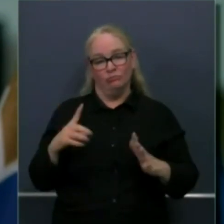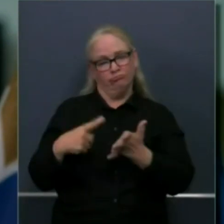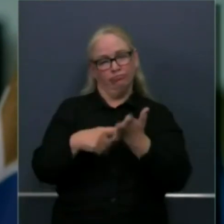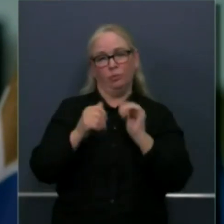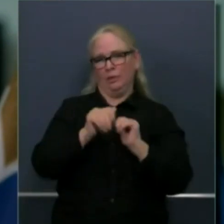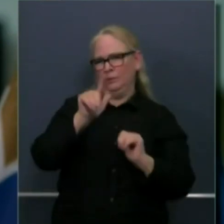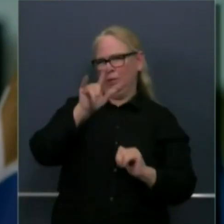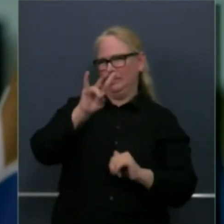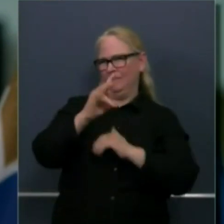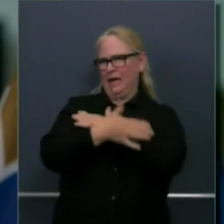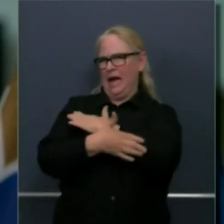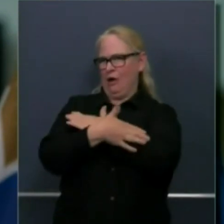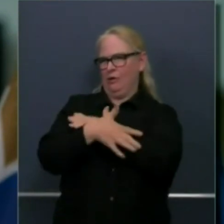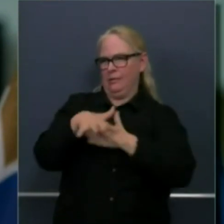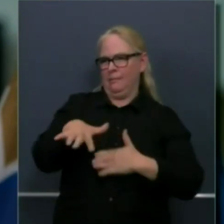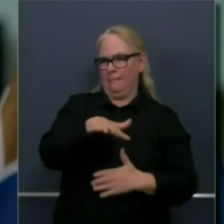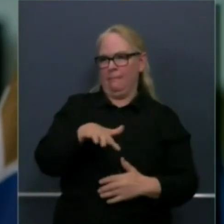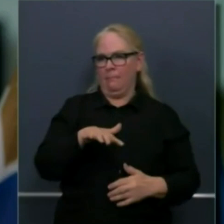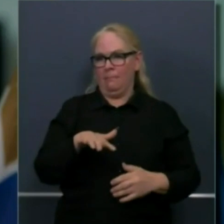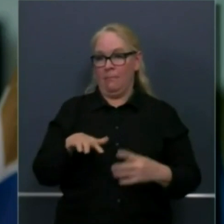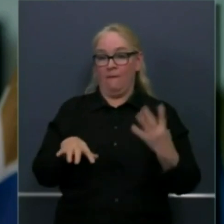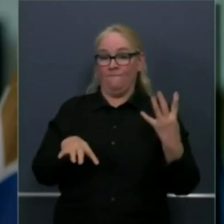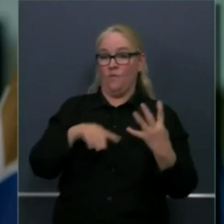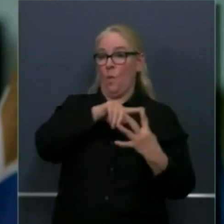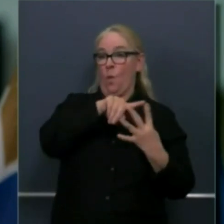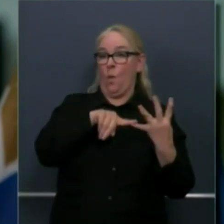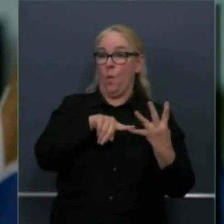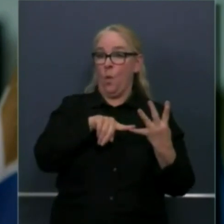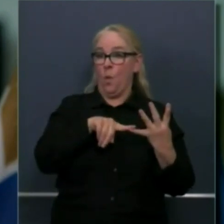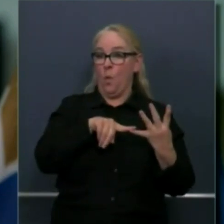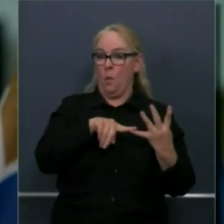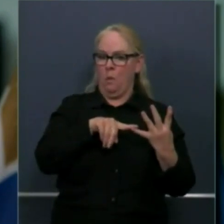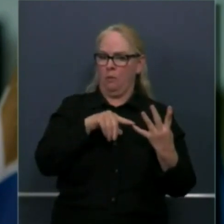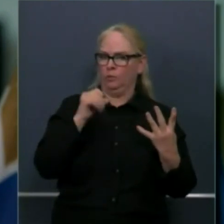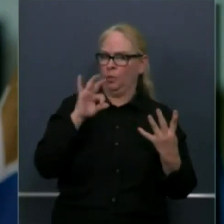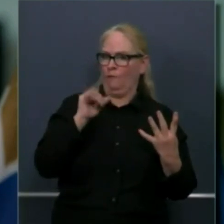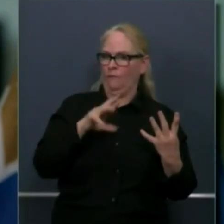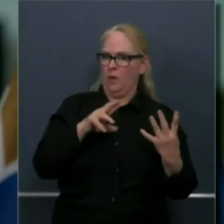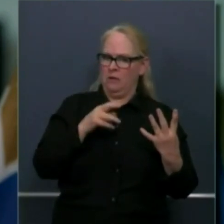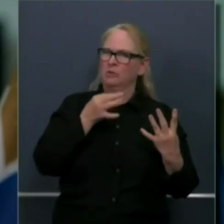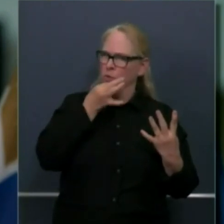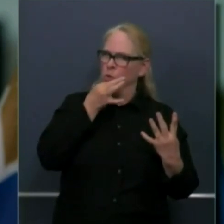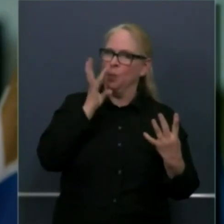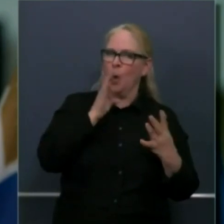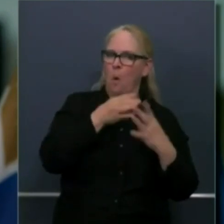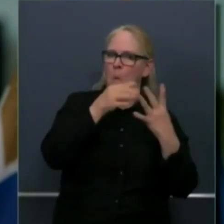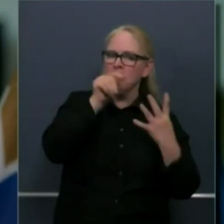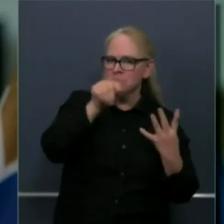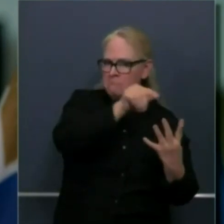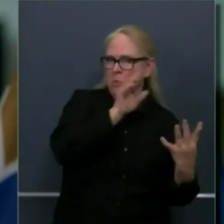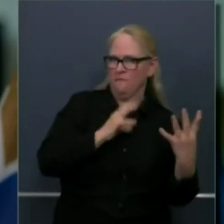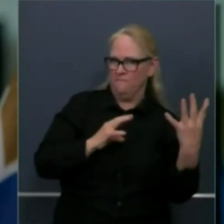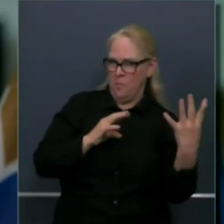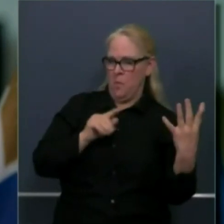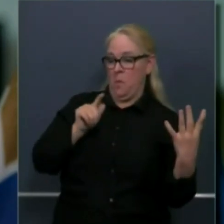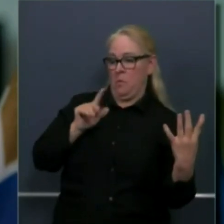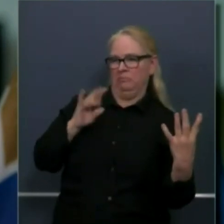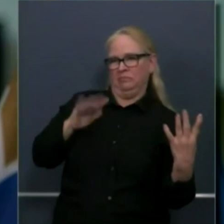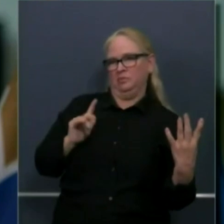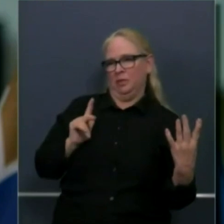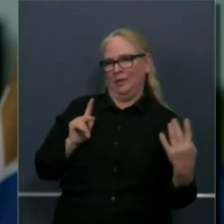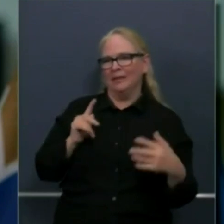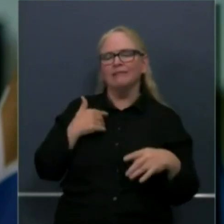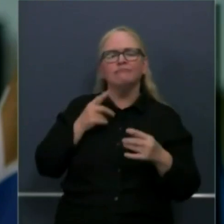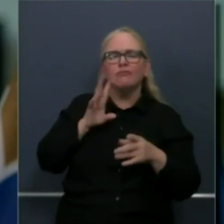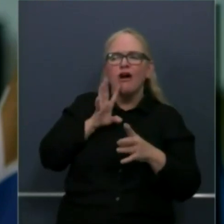deep technical assistance calls today and those are dynamic conversations and uh i have a